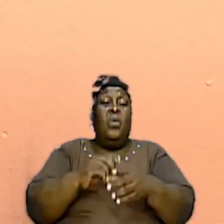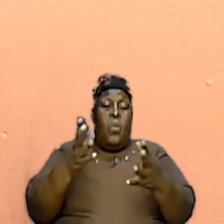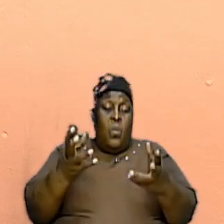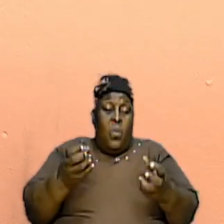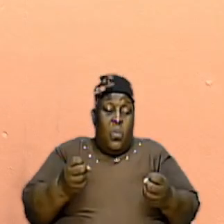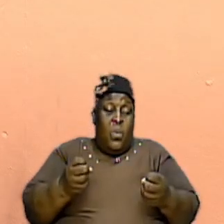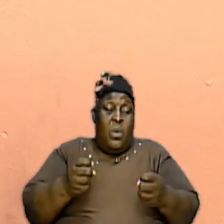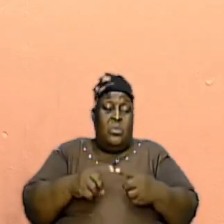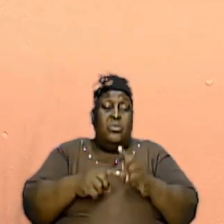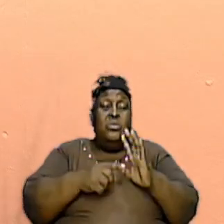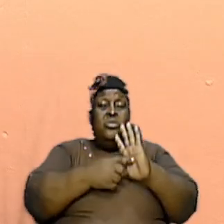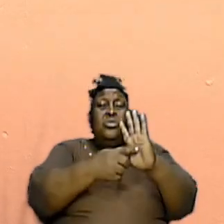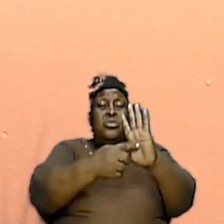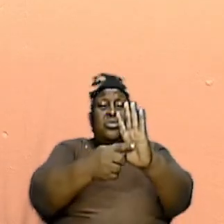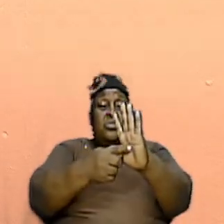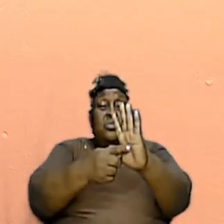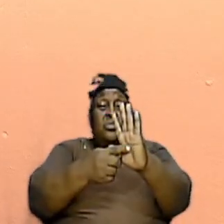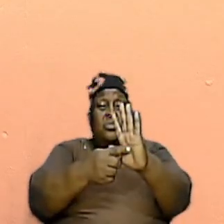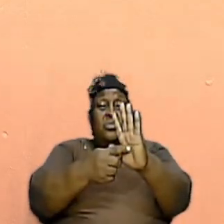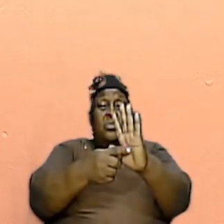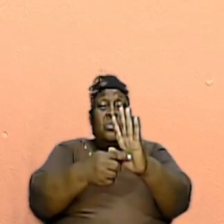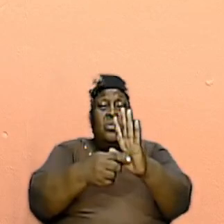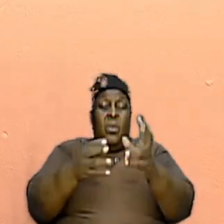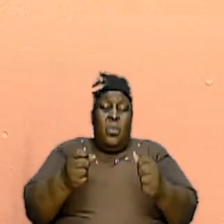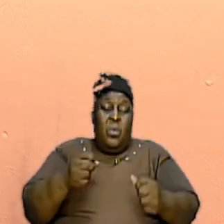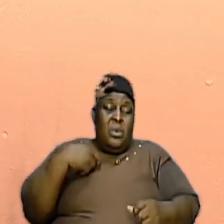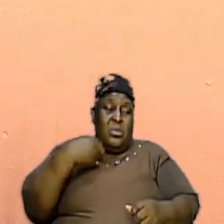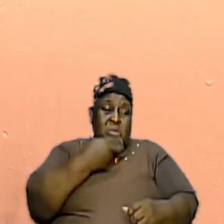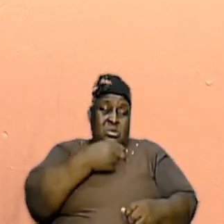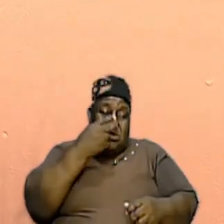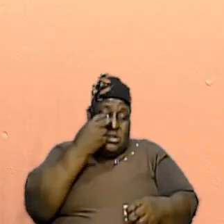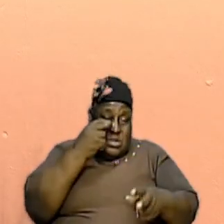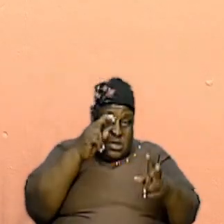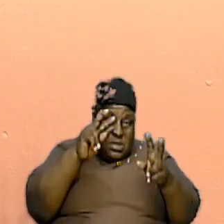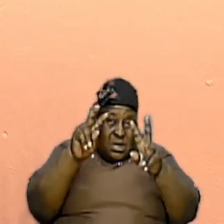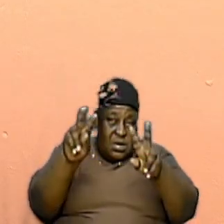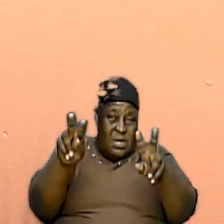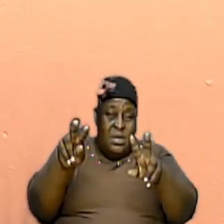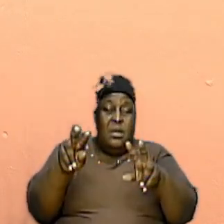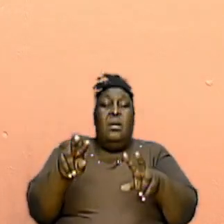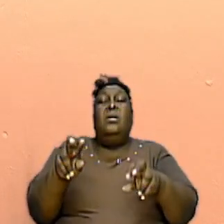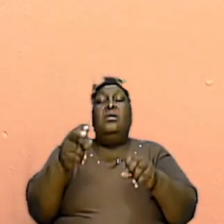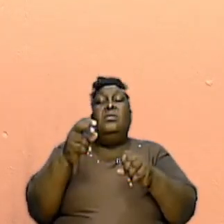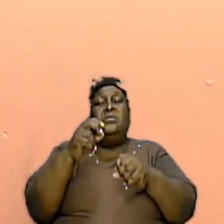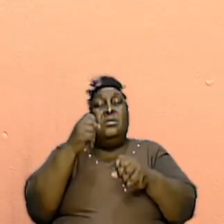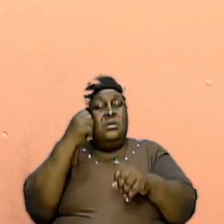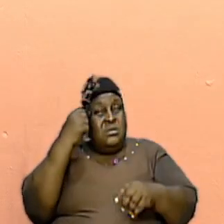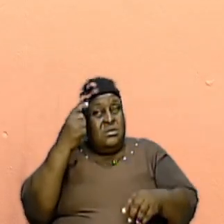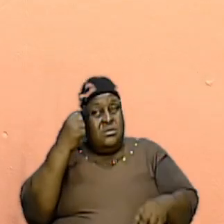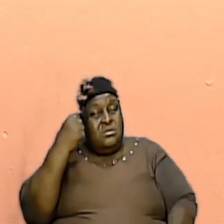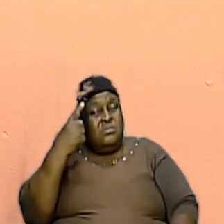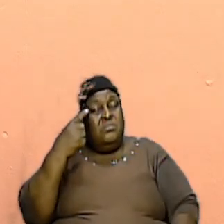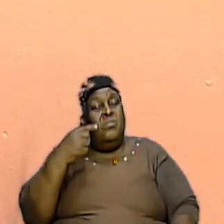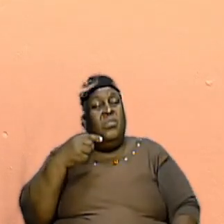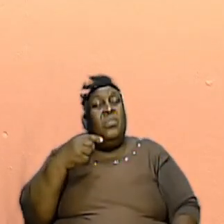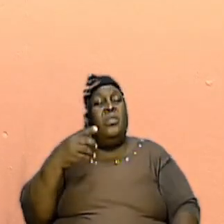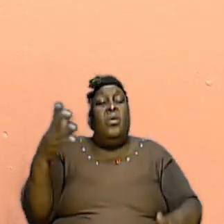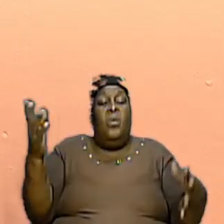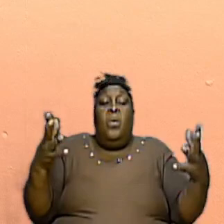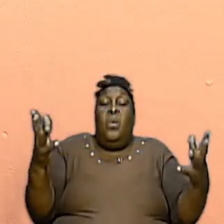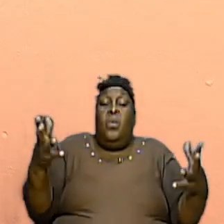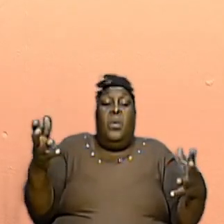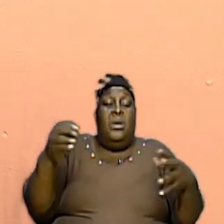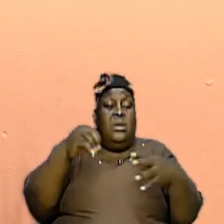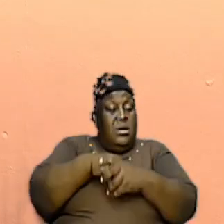wanted to show, I wanted us to see, I wanted us to understand that what we